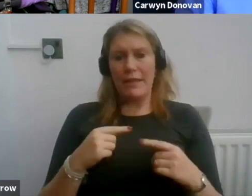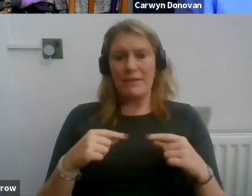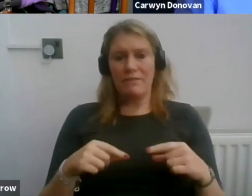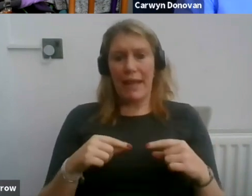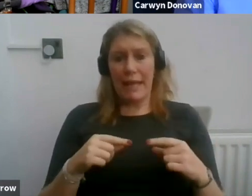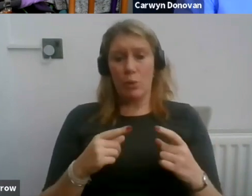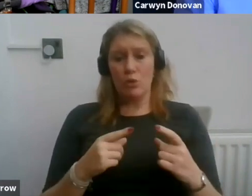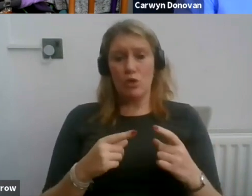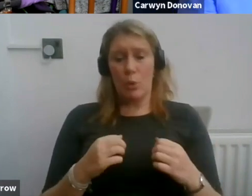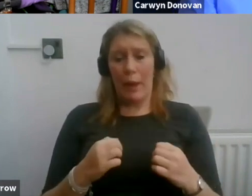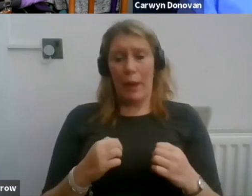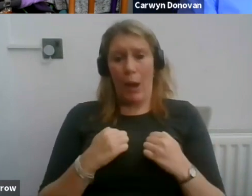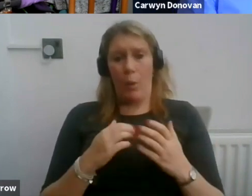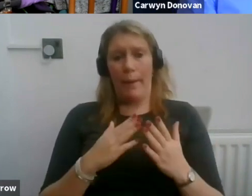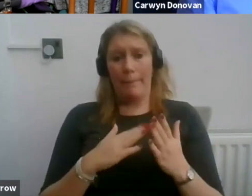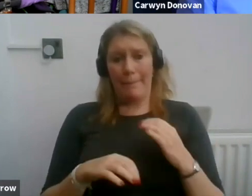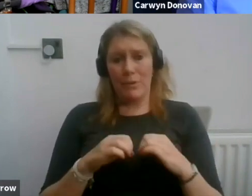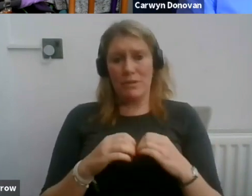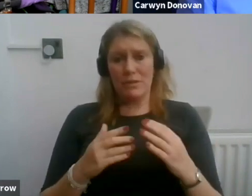members to access.